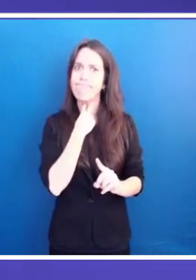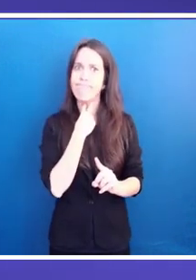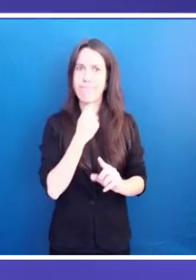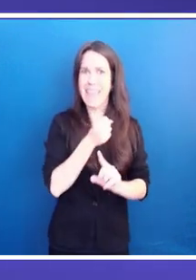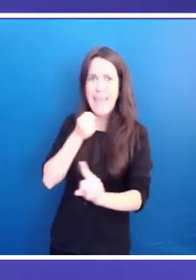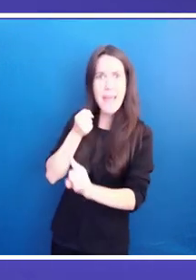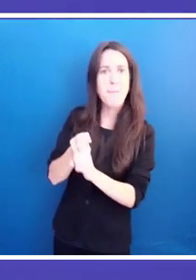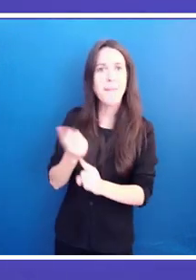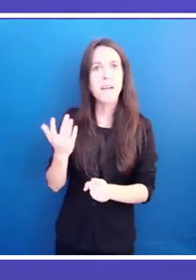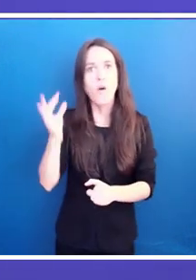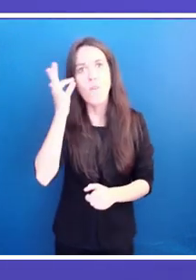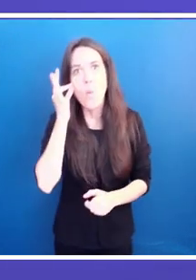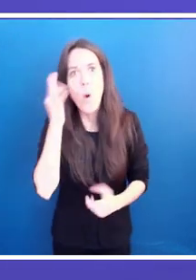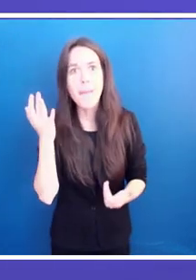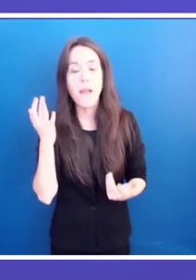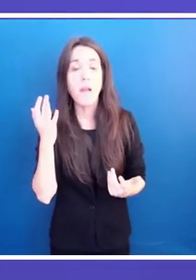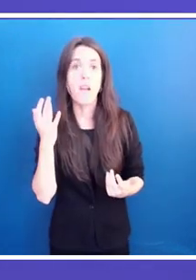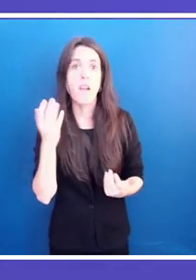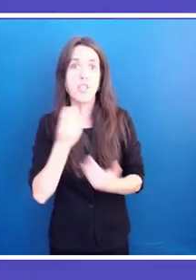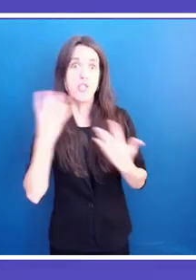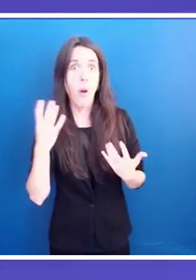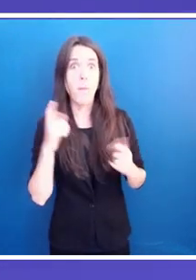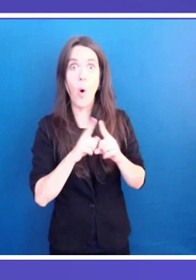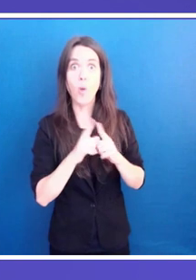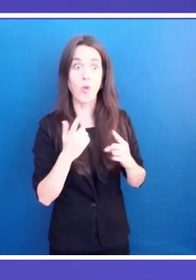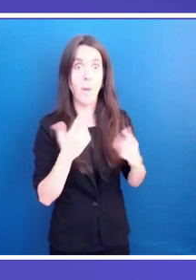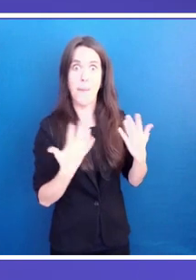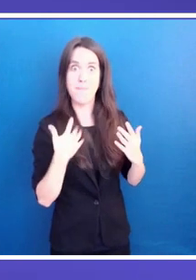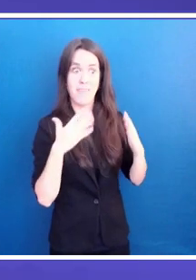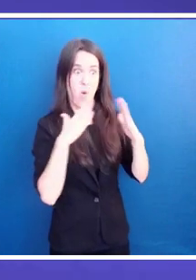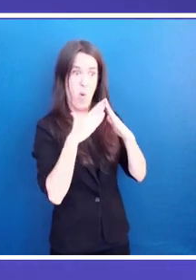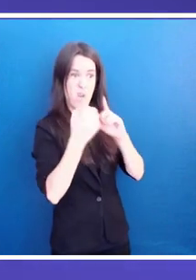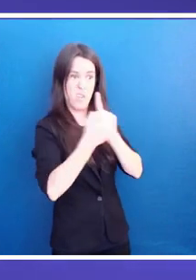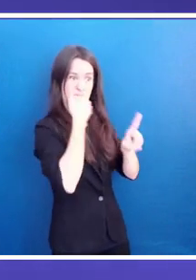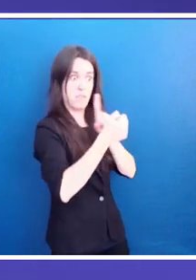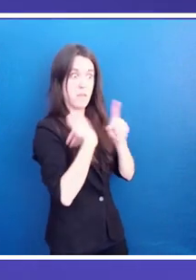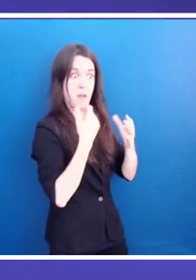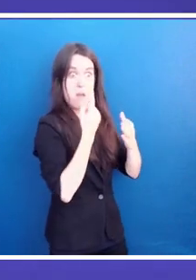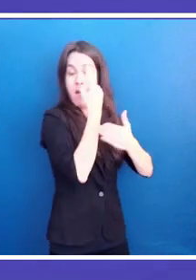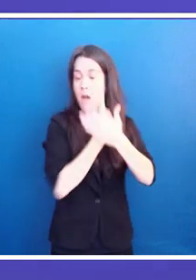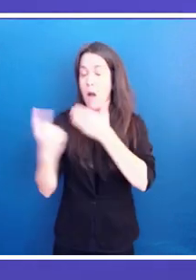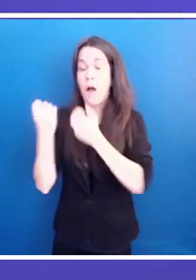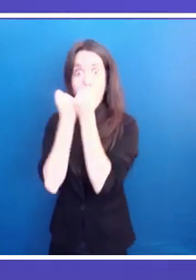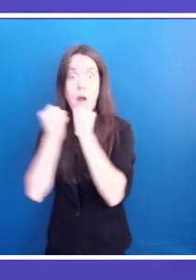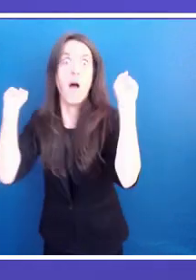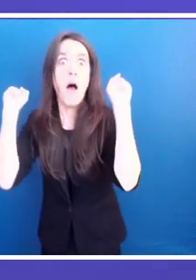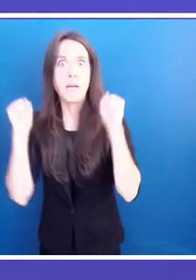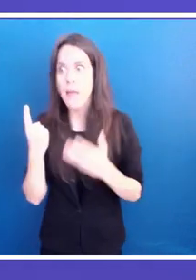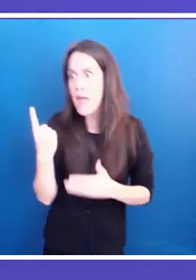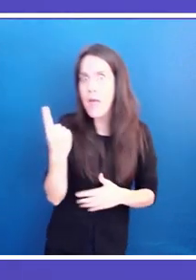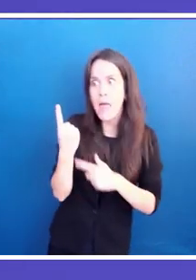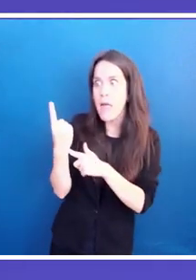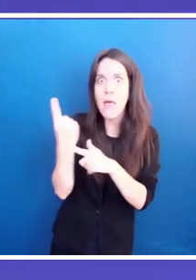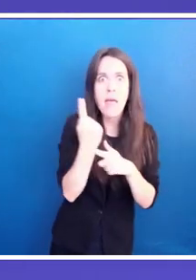survivors of domestic violence. In addition to that, salaries have been halved in the private sector.